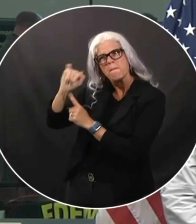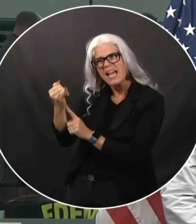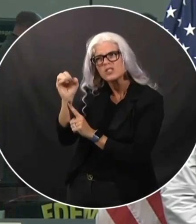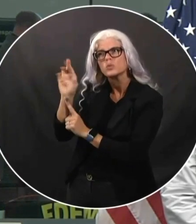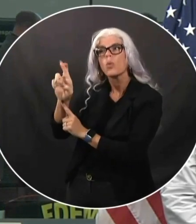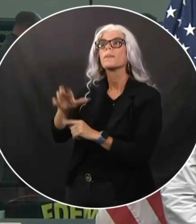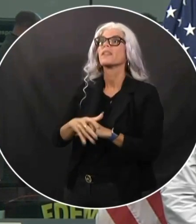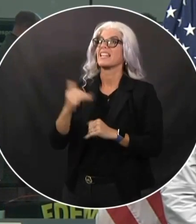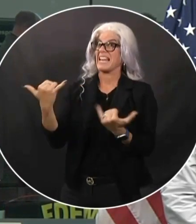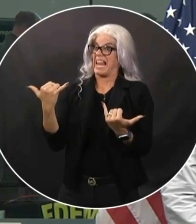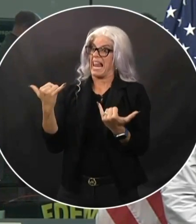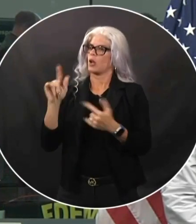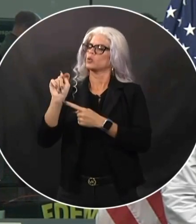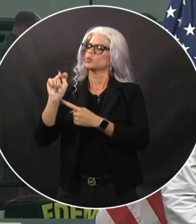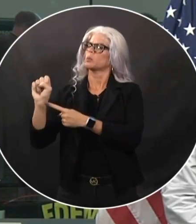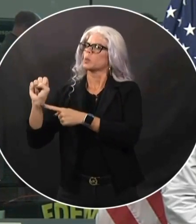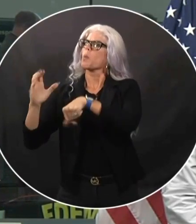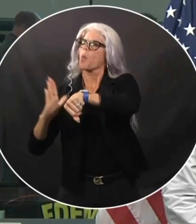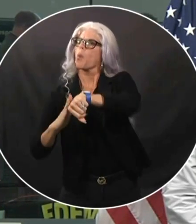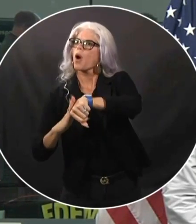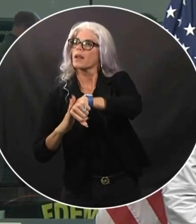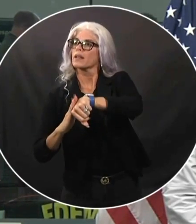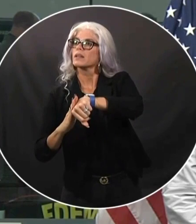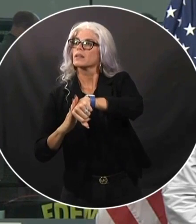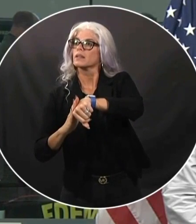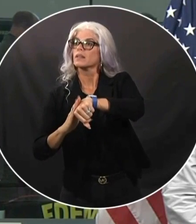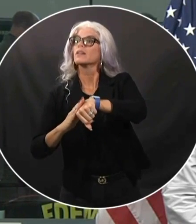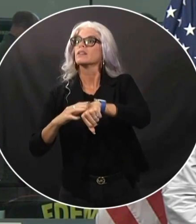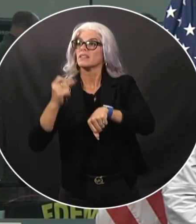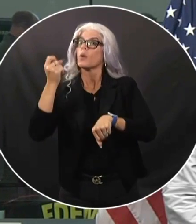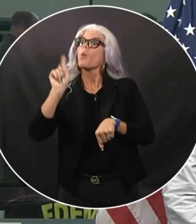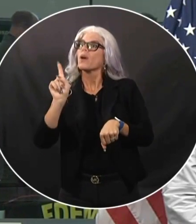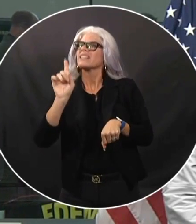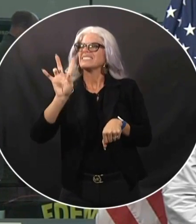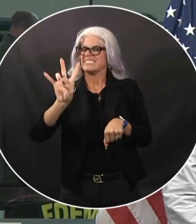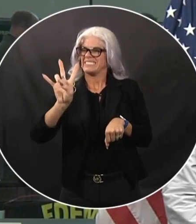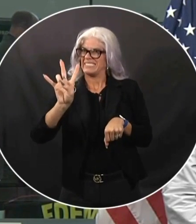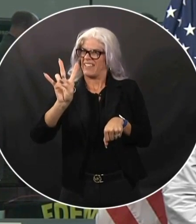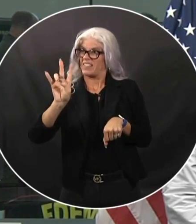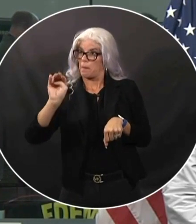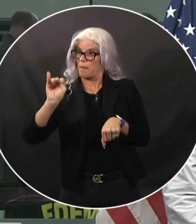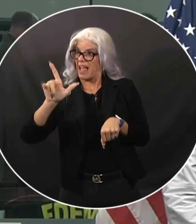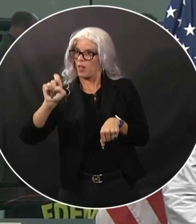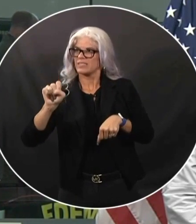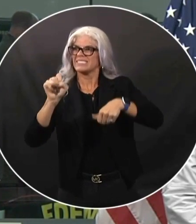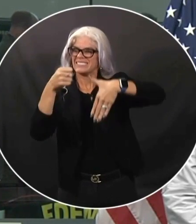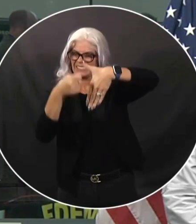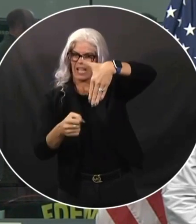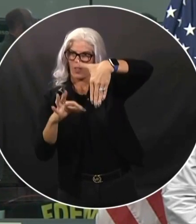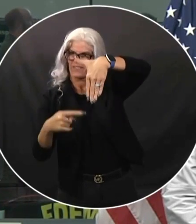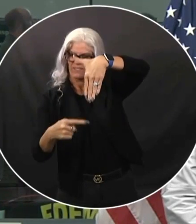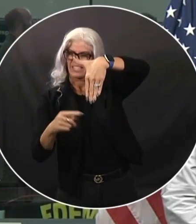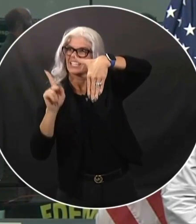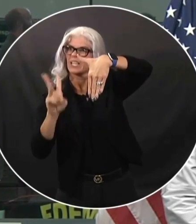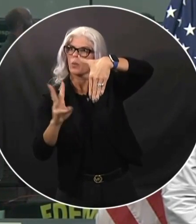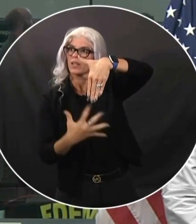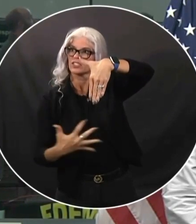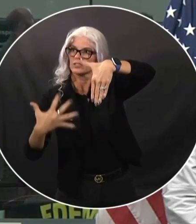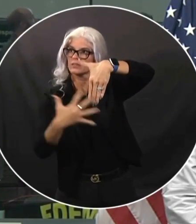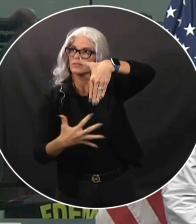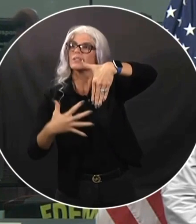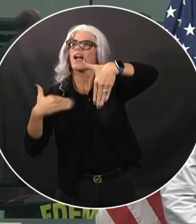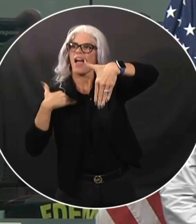Florida Keys from the Seven Mile Bridge south to Key West. Hurricane and tropical storm watches have been issued from Inglewood south to Naples.